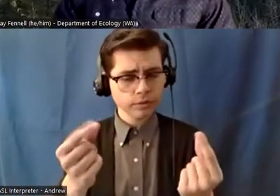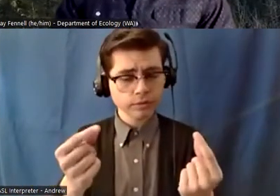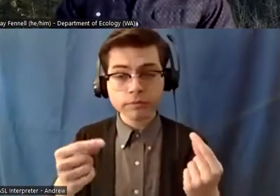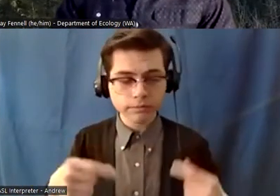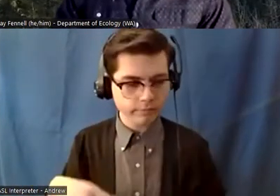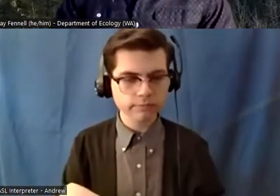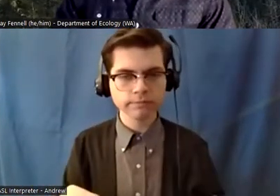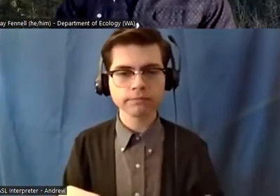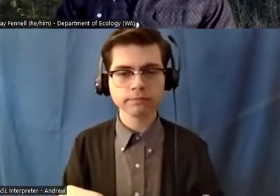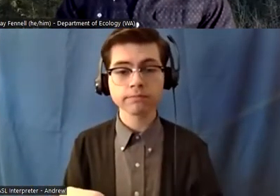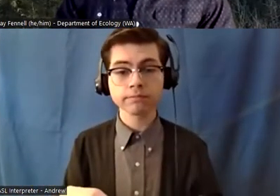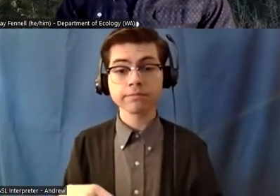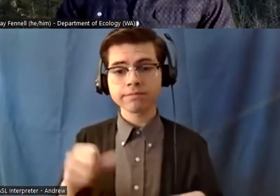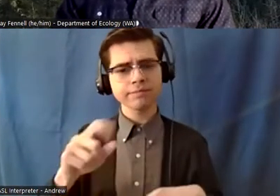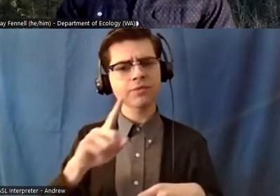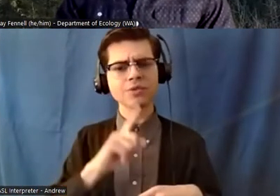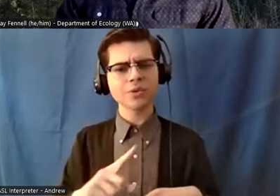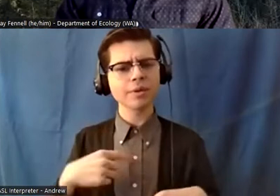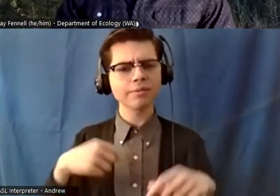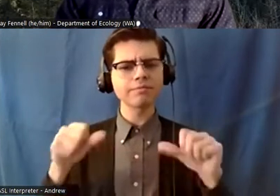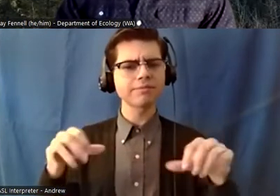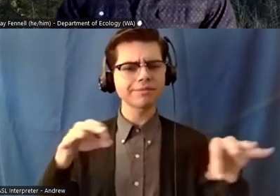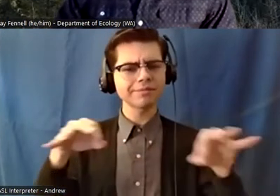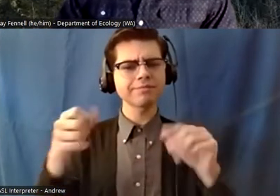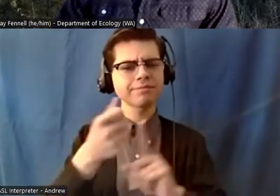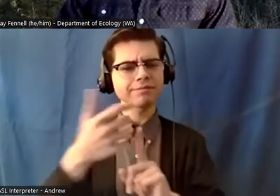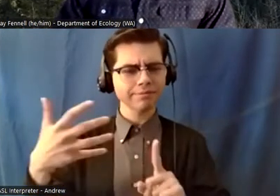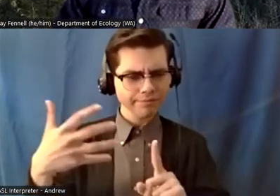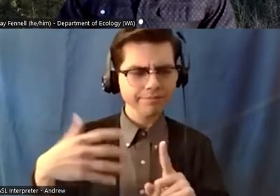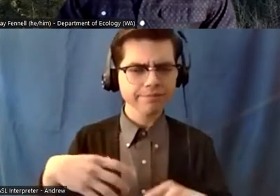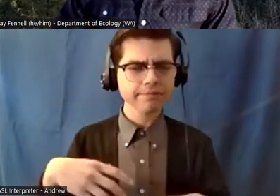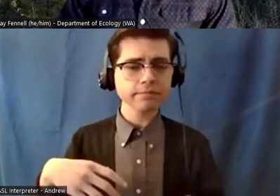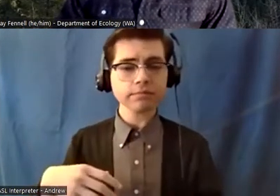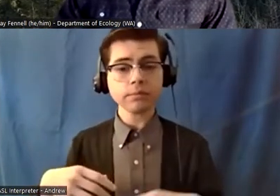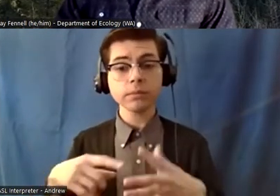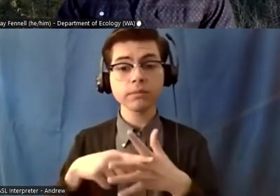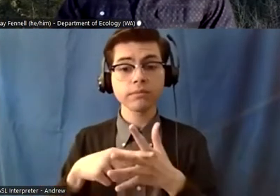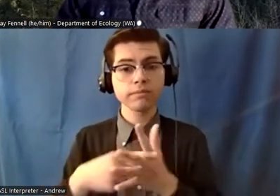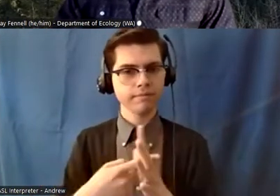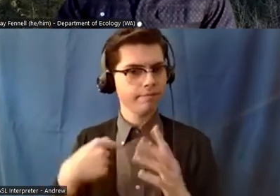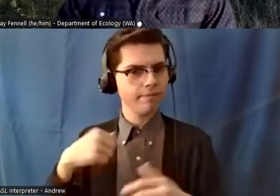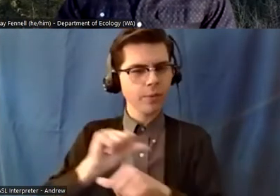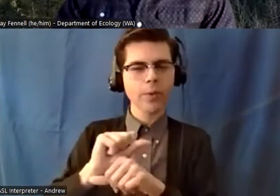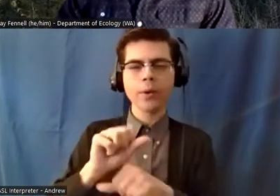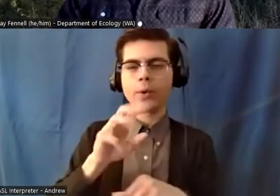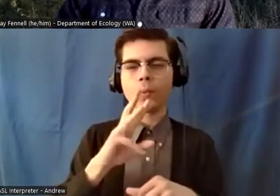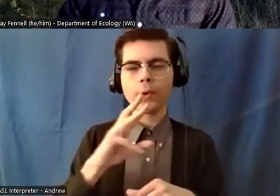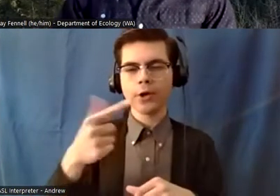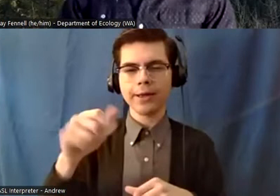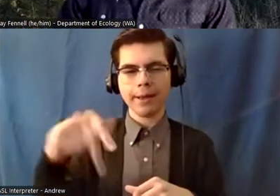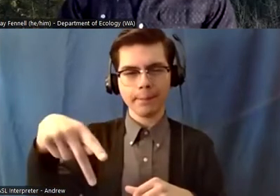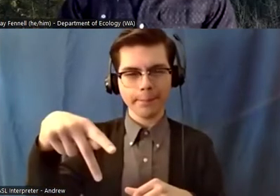take a deep dive into that um i'd say starting out my time at the water gap that was